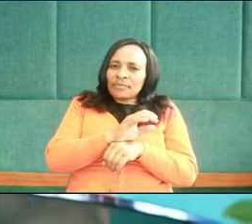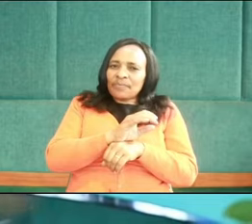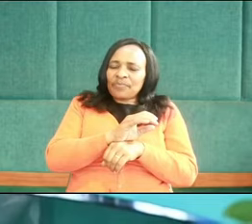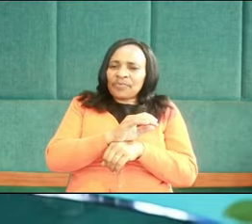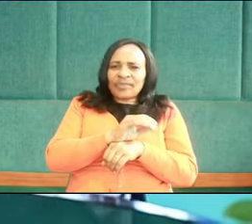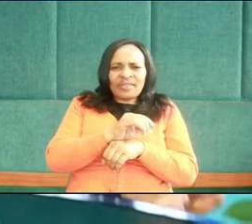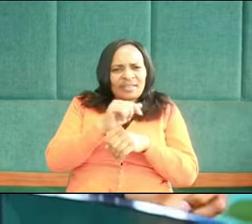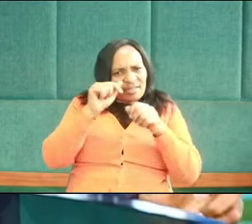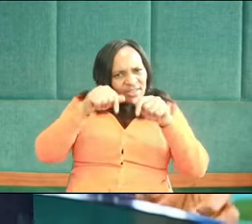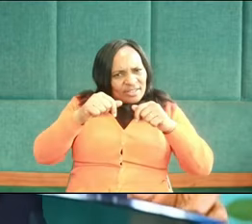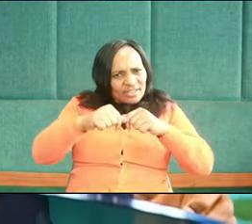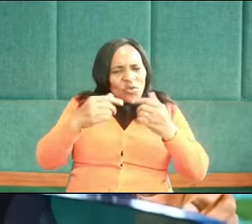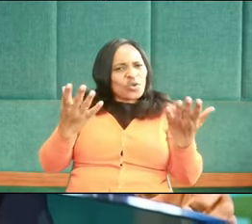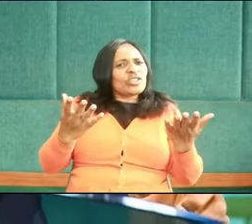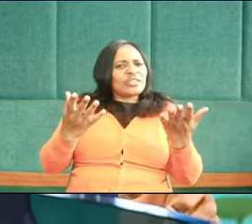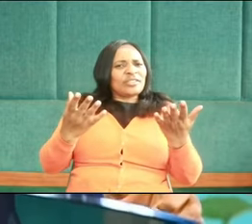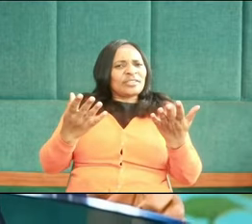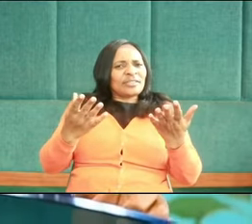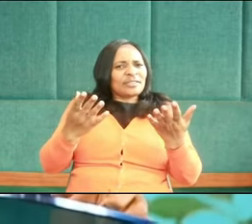This is revolutionary.